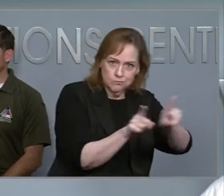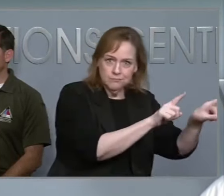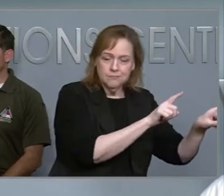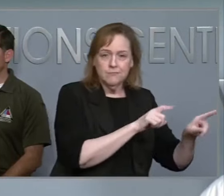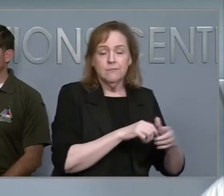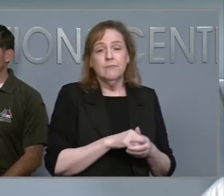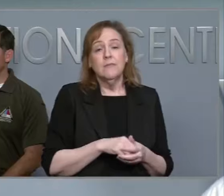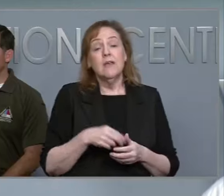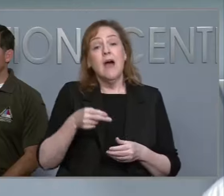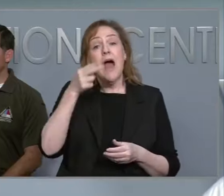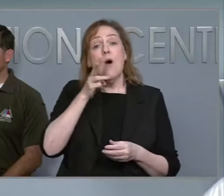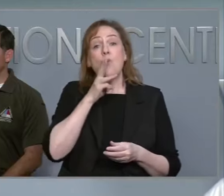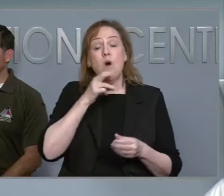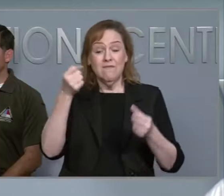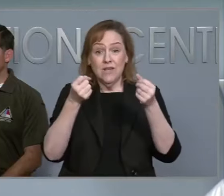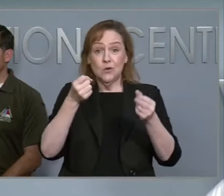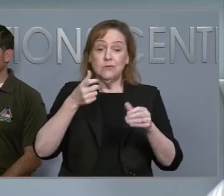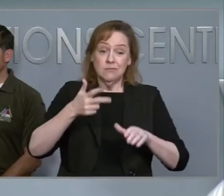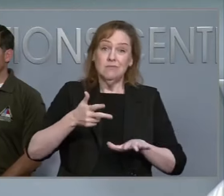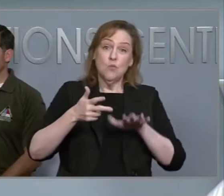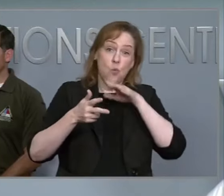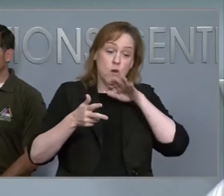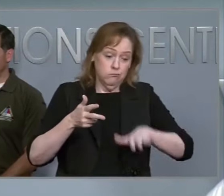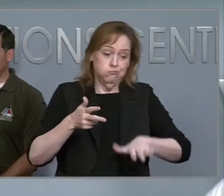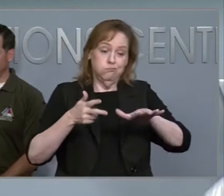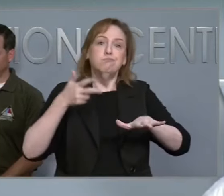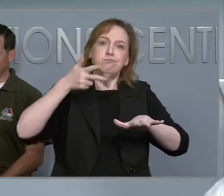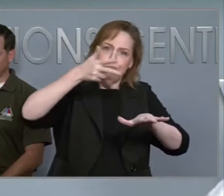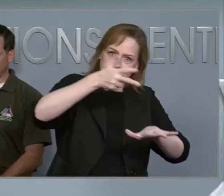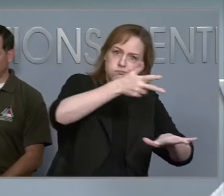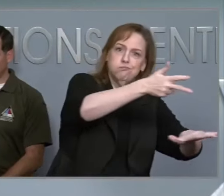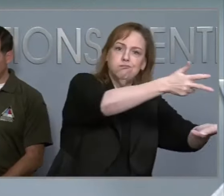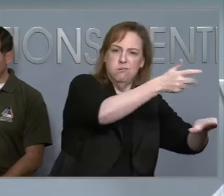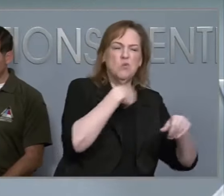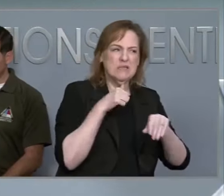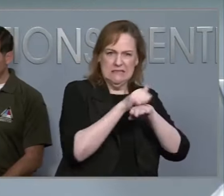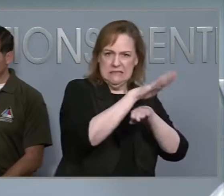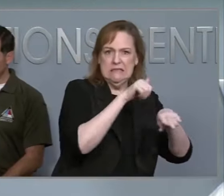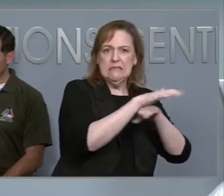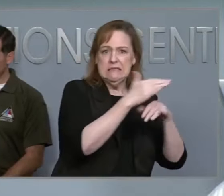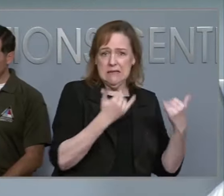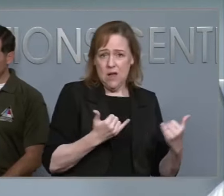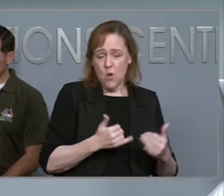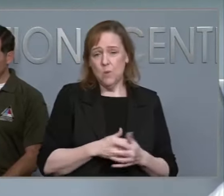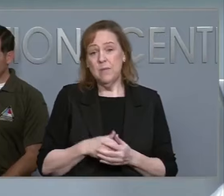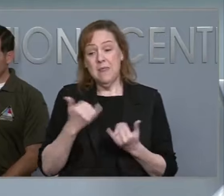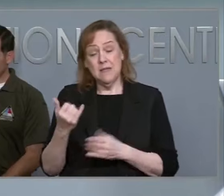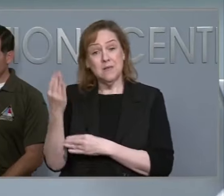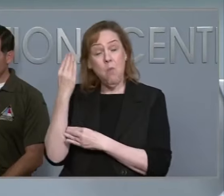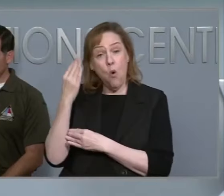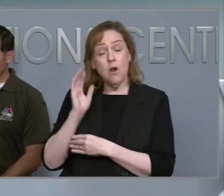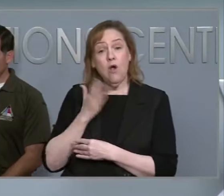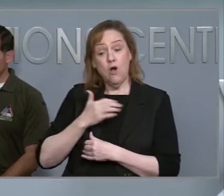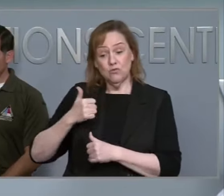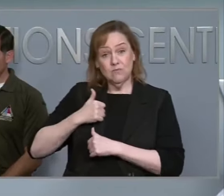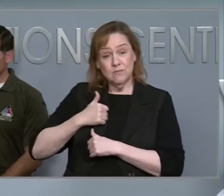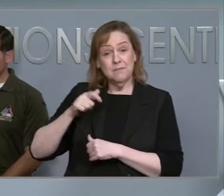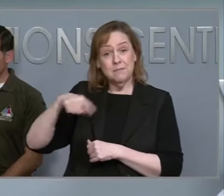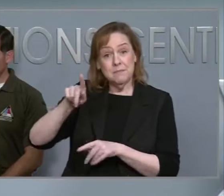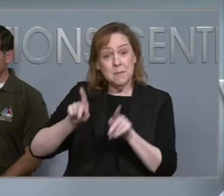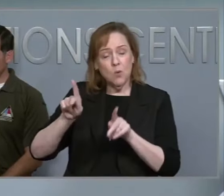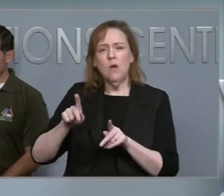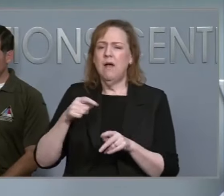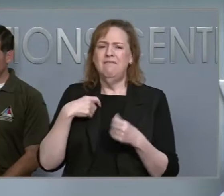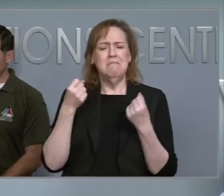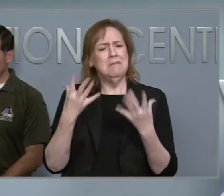being employed as we speak. As of this morning, our soldiers and airmen conducted numerous rescues in the western